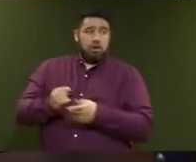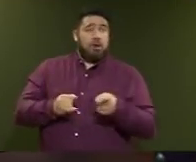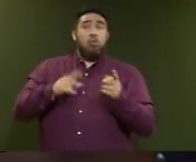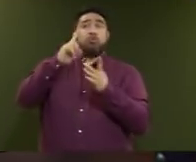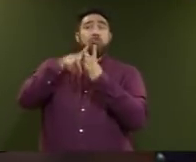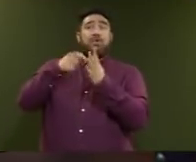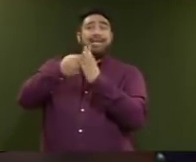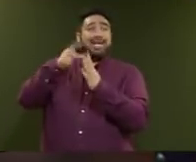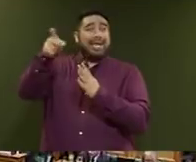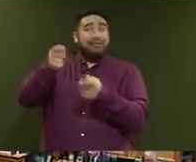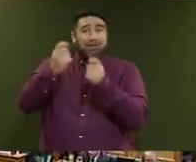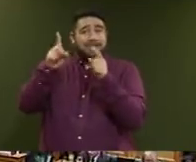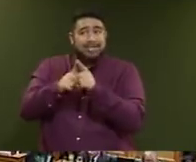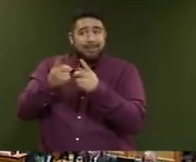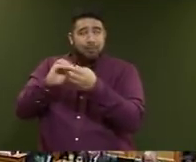Because he's raised it too.